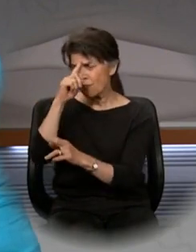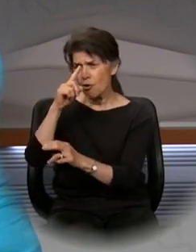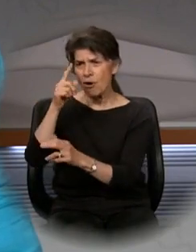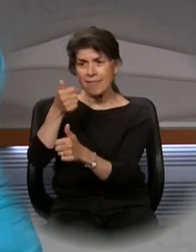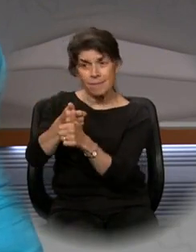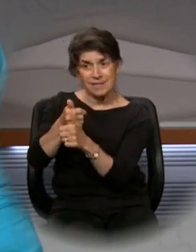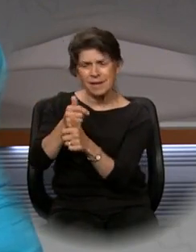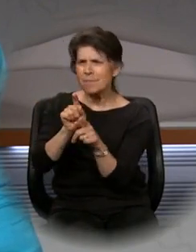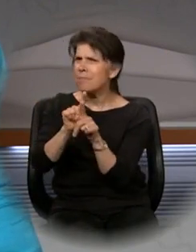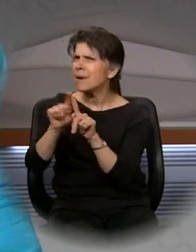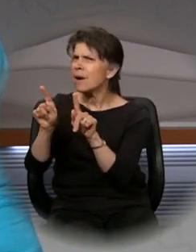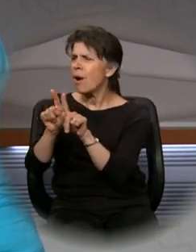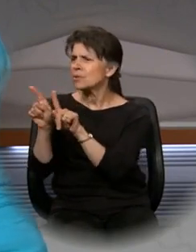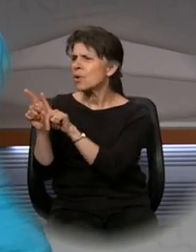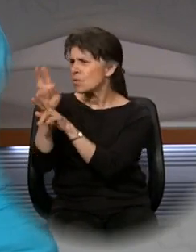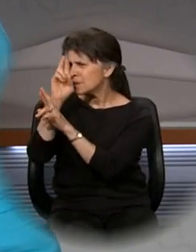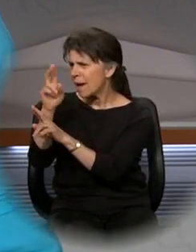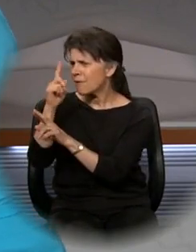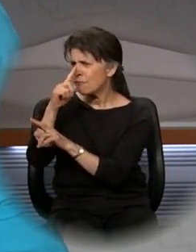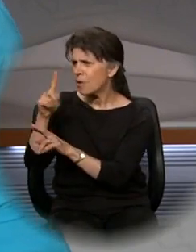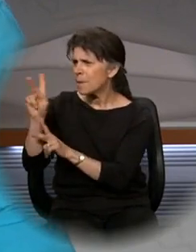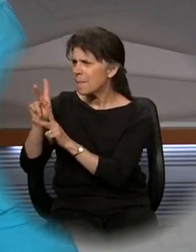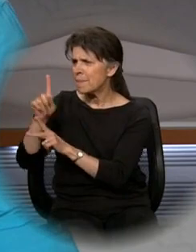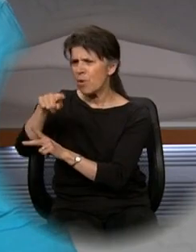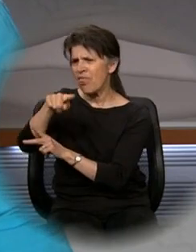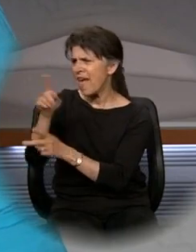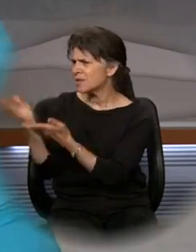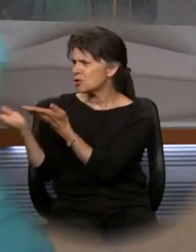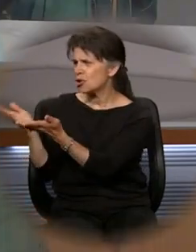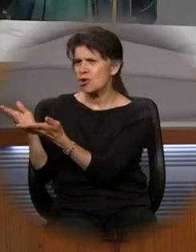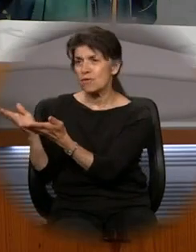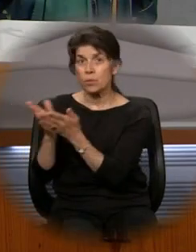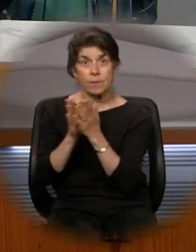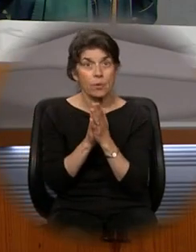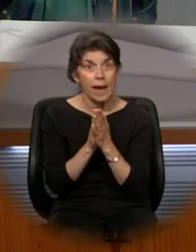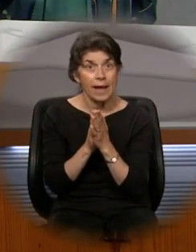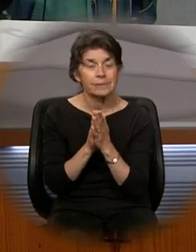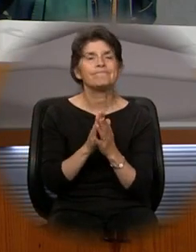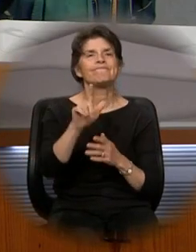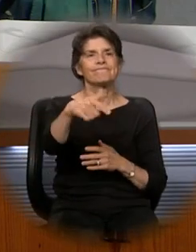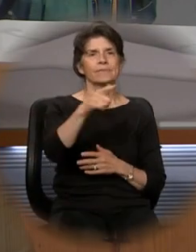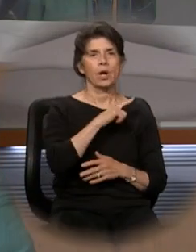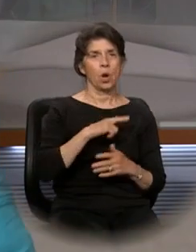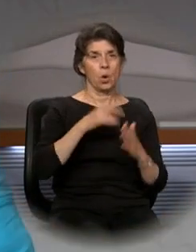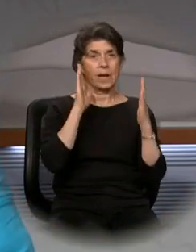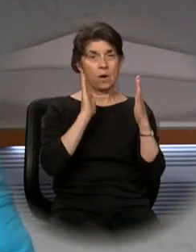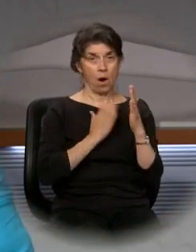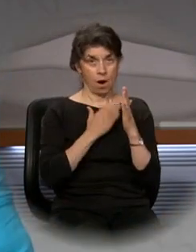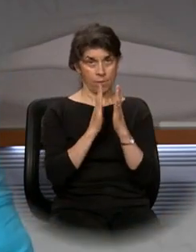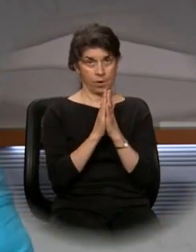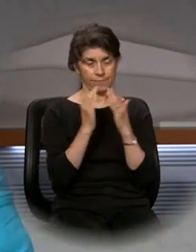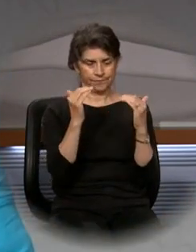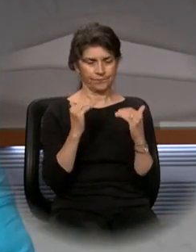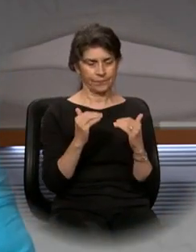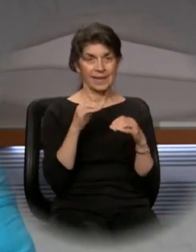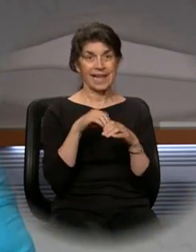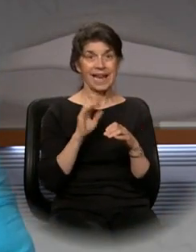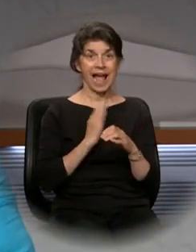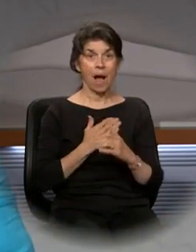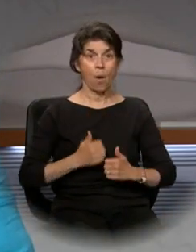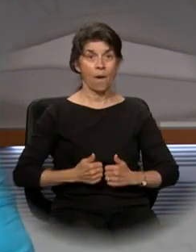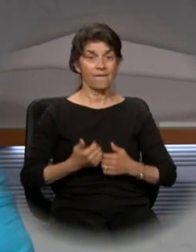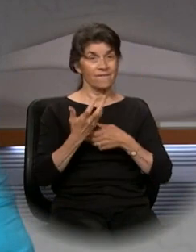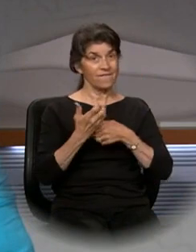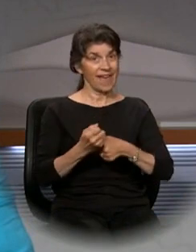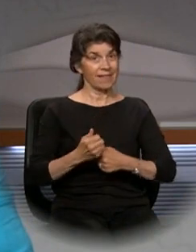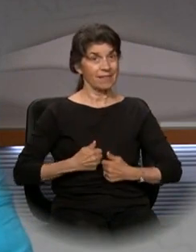and for those they serve. We pray to the Lord. Lord, hear our prayer. That in our faith lives, we may come